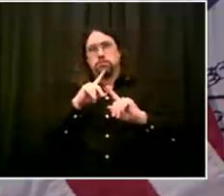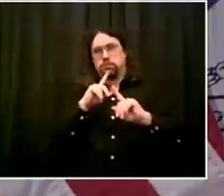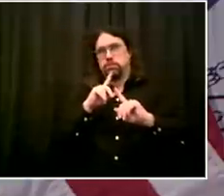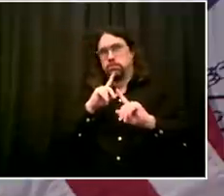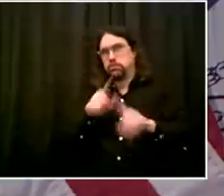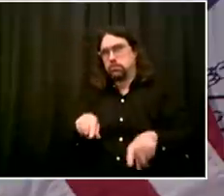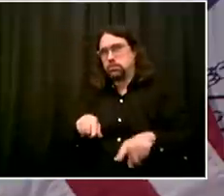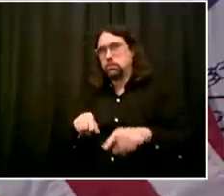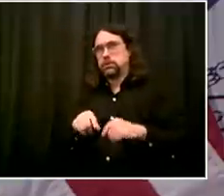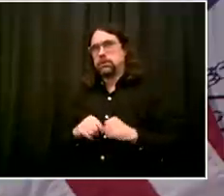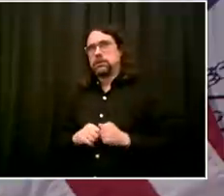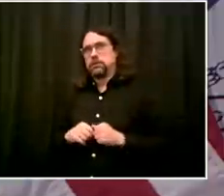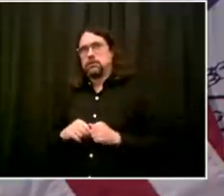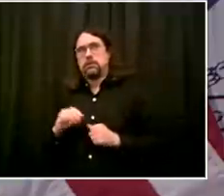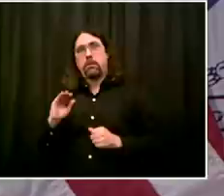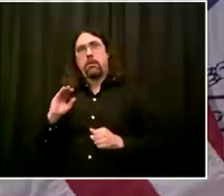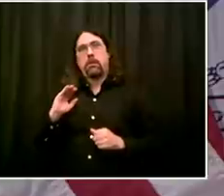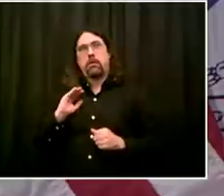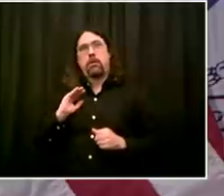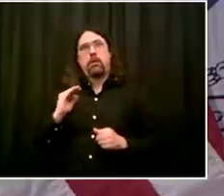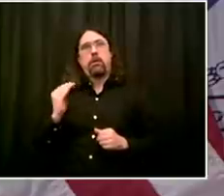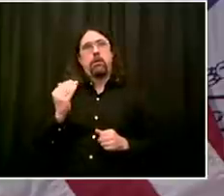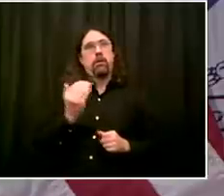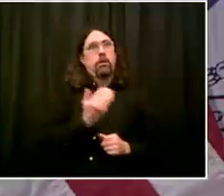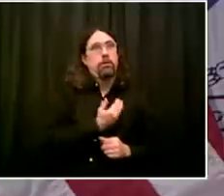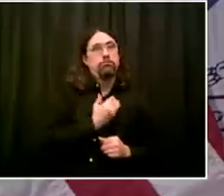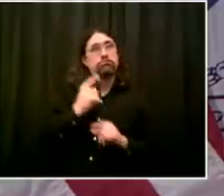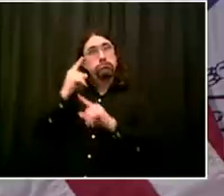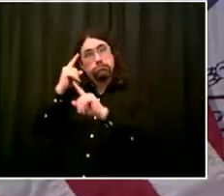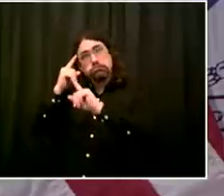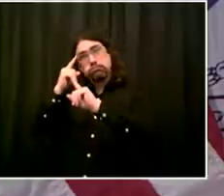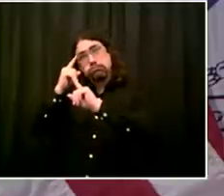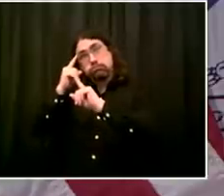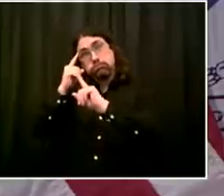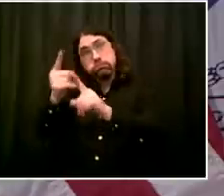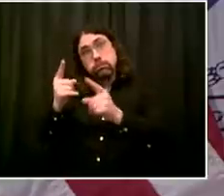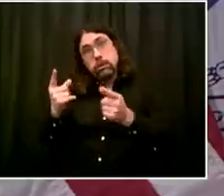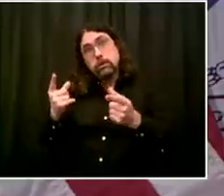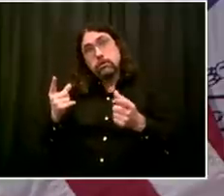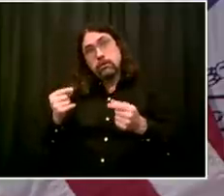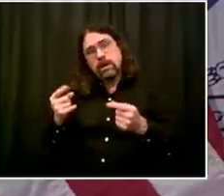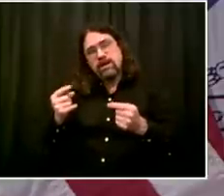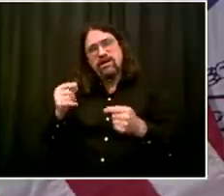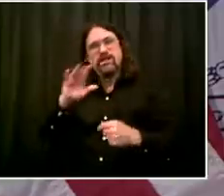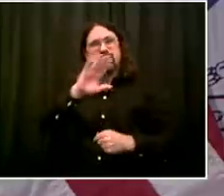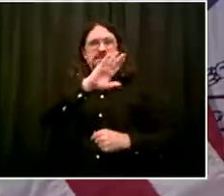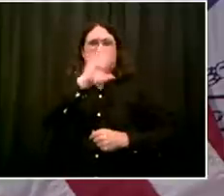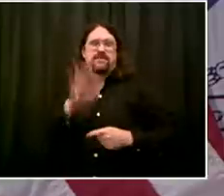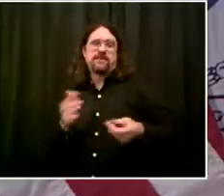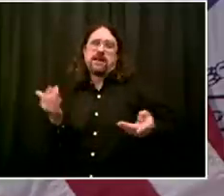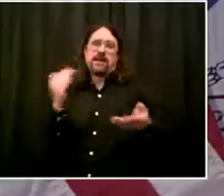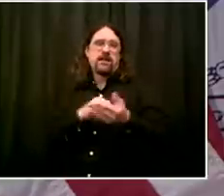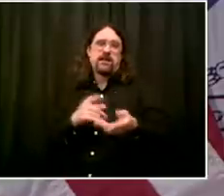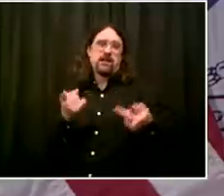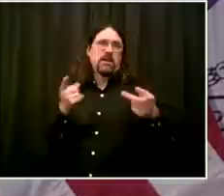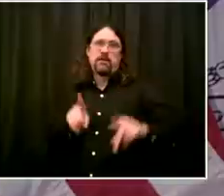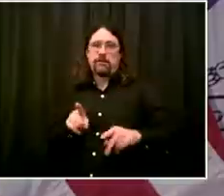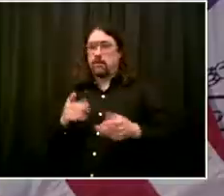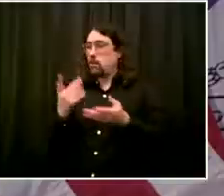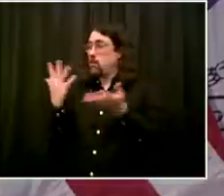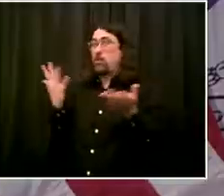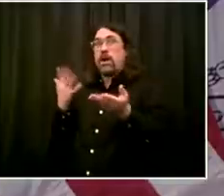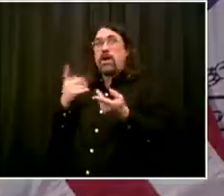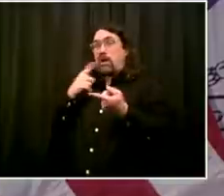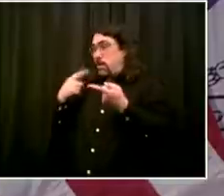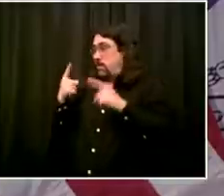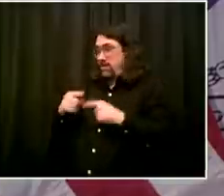obviously is to never have to go back to the same level of restriction we've been in, and God forbid, go to even higher